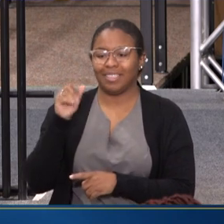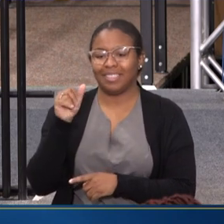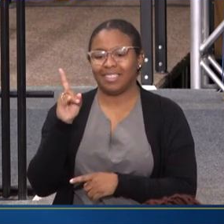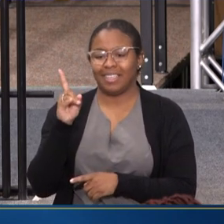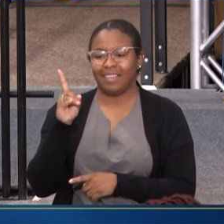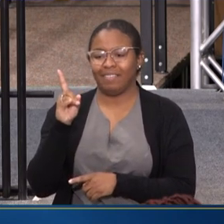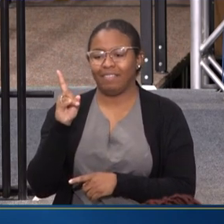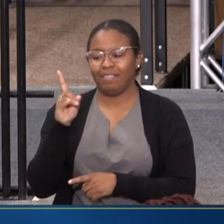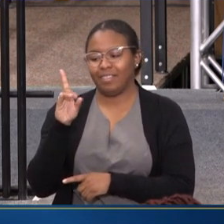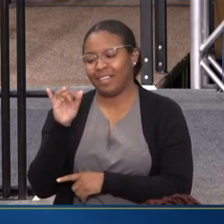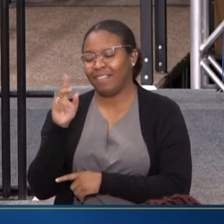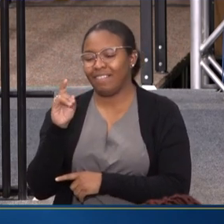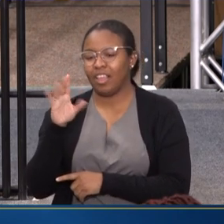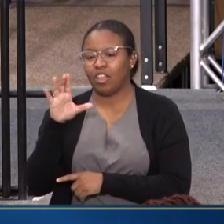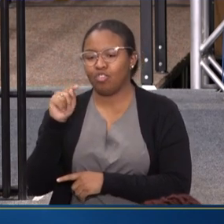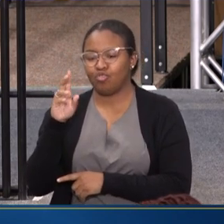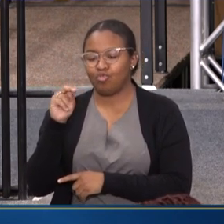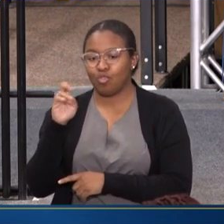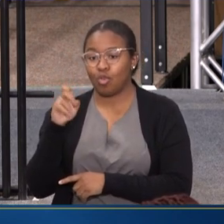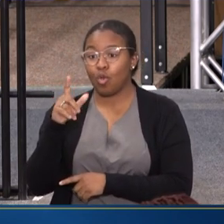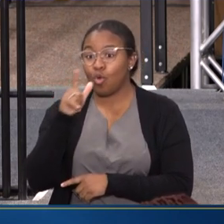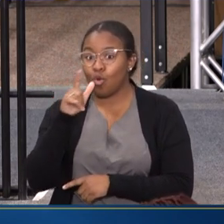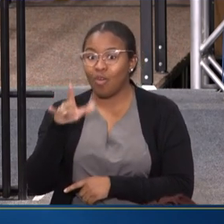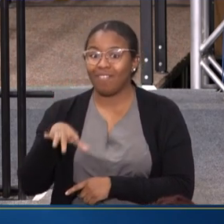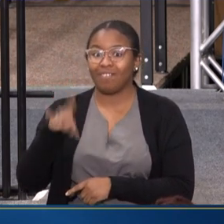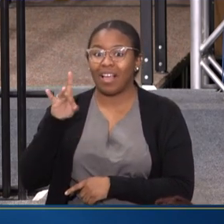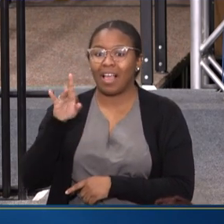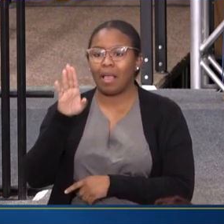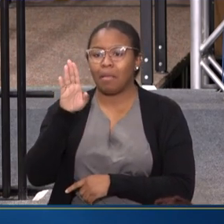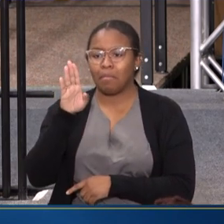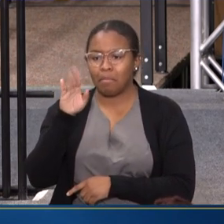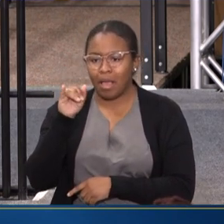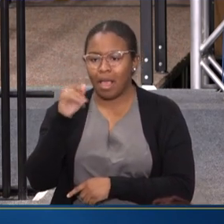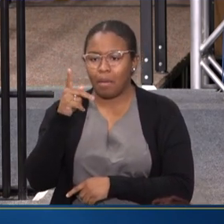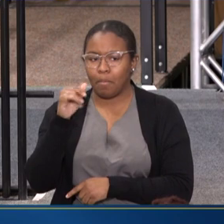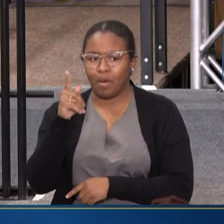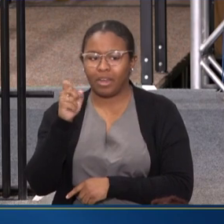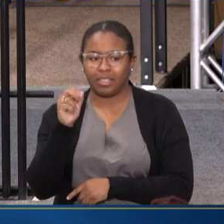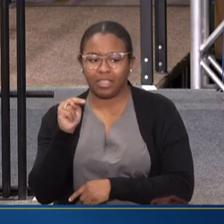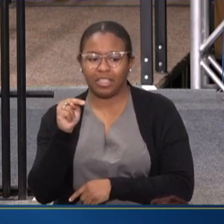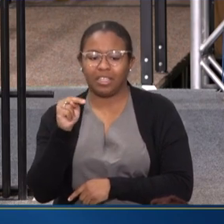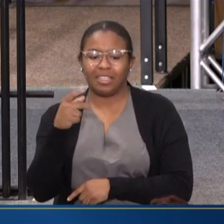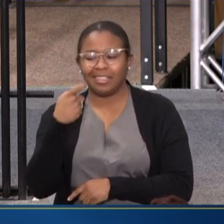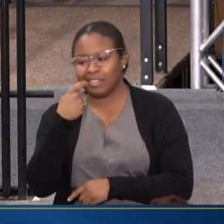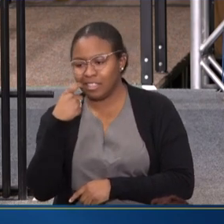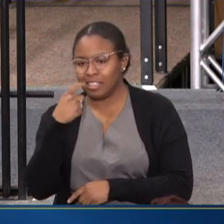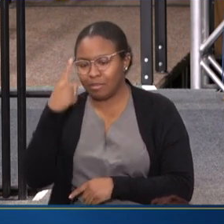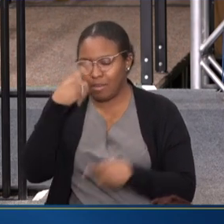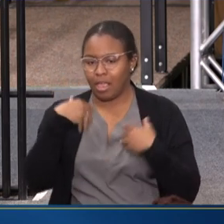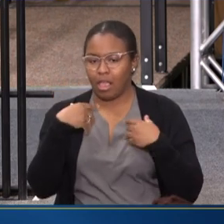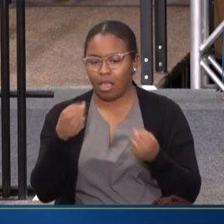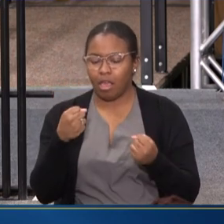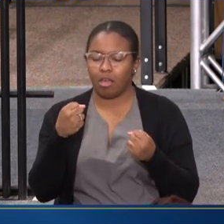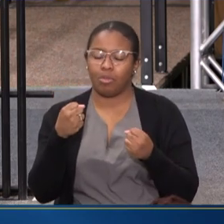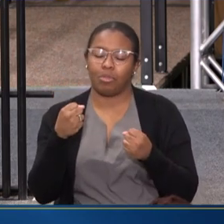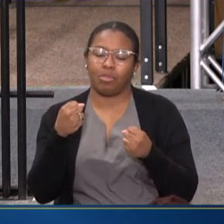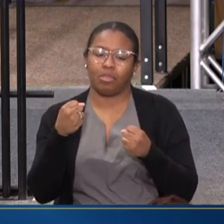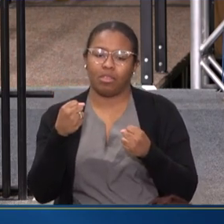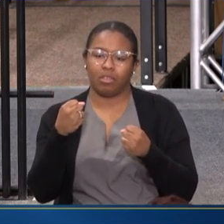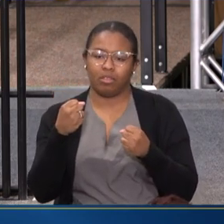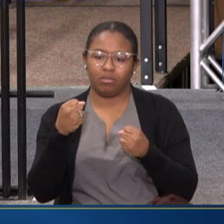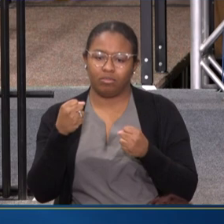TRONE, THE COFOUNDER AND CO-CHAIR OF THE BIPARTISAN ADDICTION AND MENTAL HEALTH TASK FORCE IN THE U.S. HOUSE OF